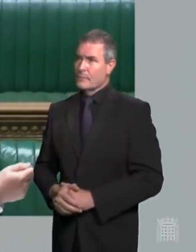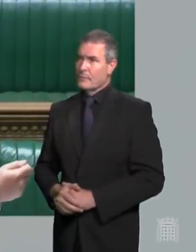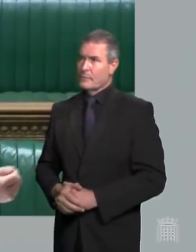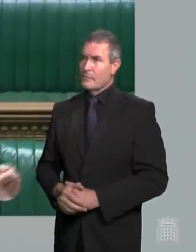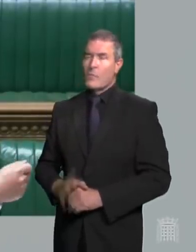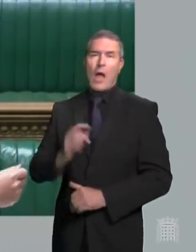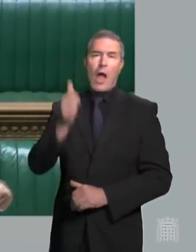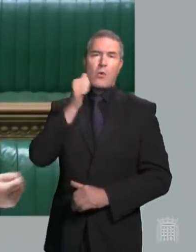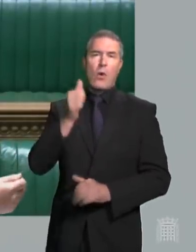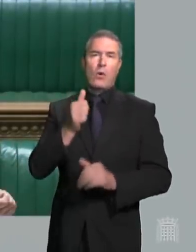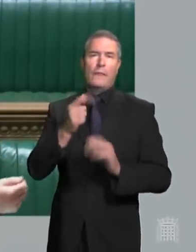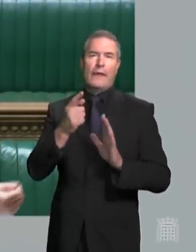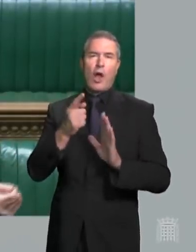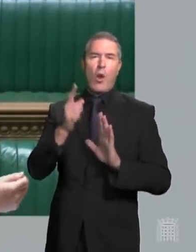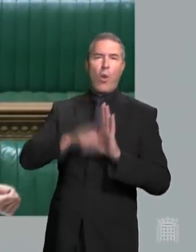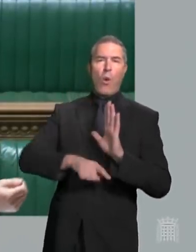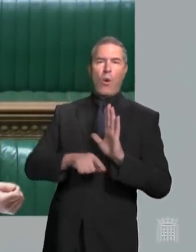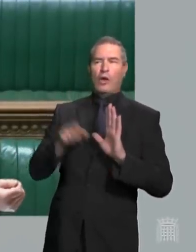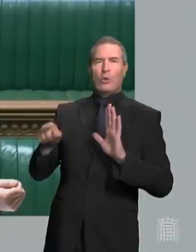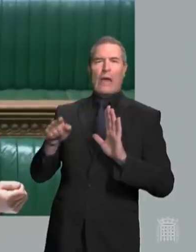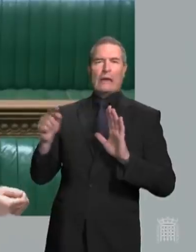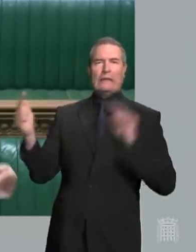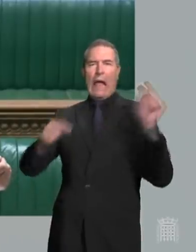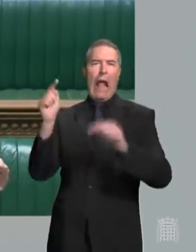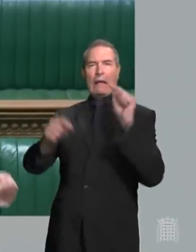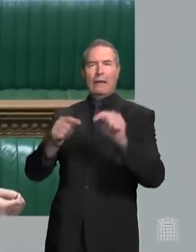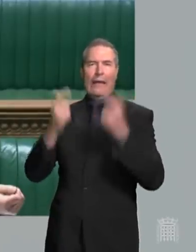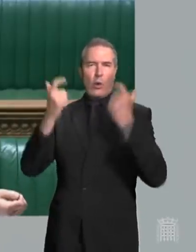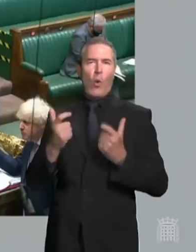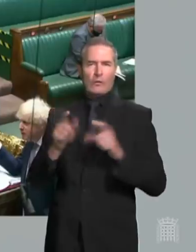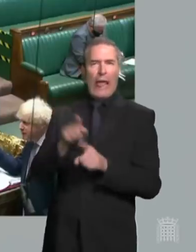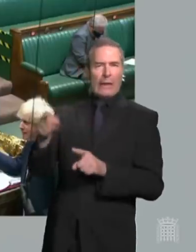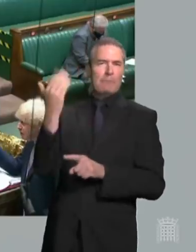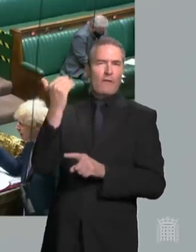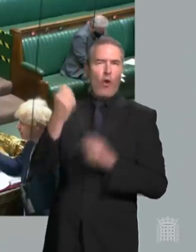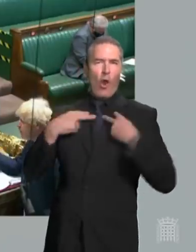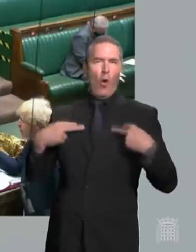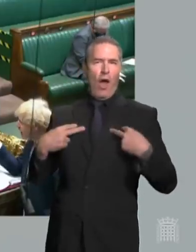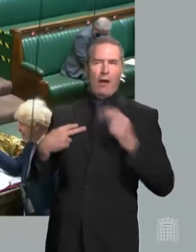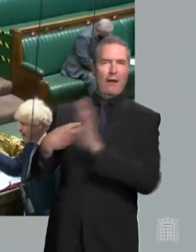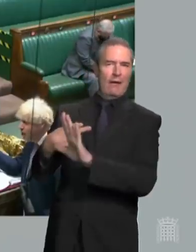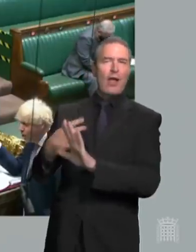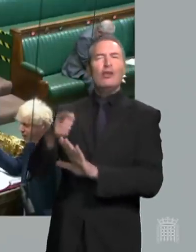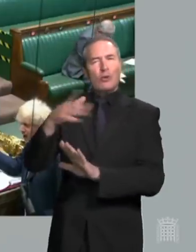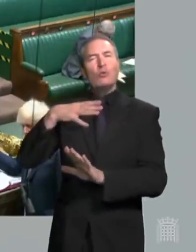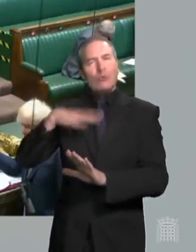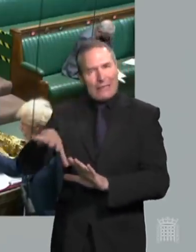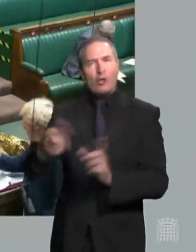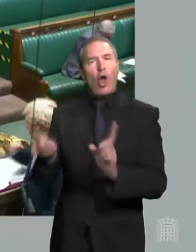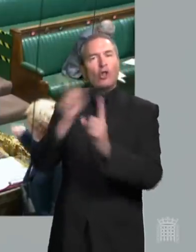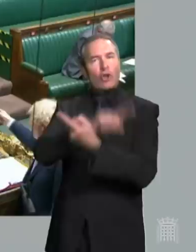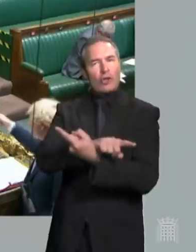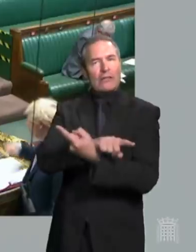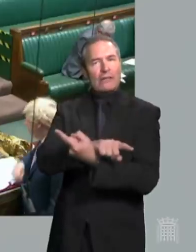law where you can attack from lots of different positions at once. To oppose, you must have a credible and clear alternative.